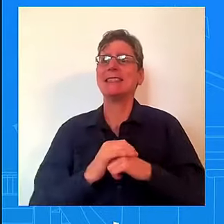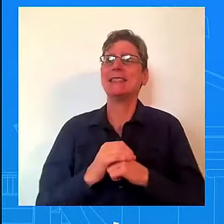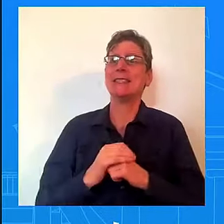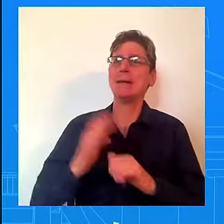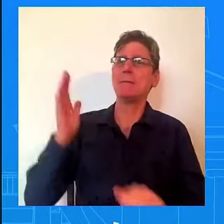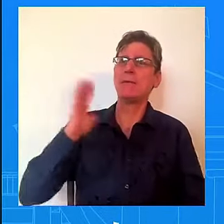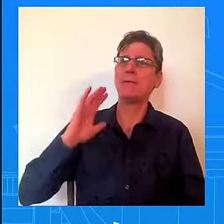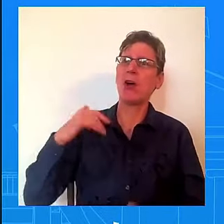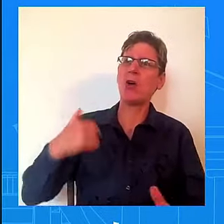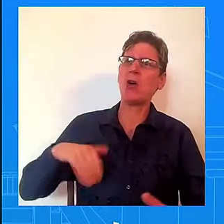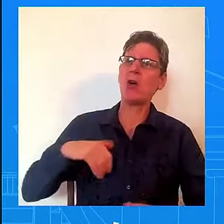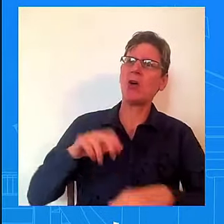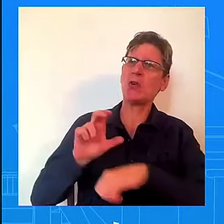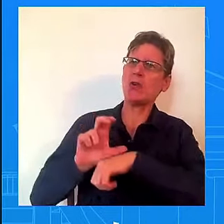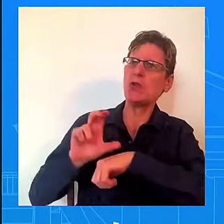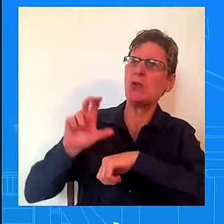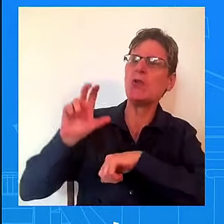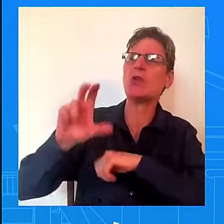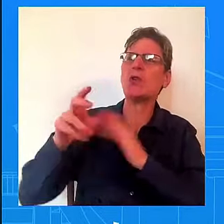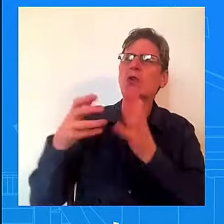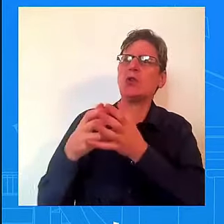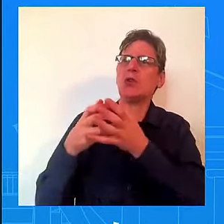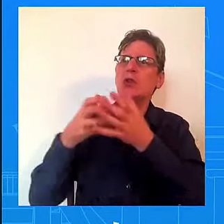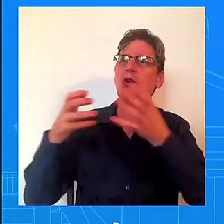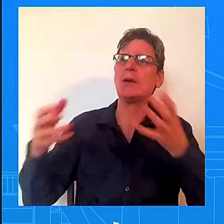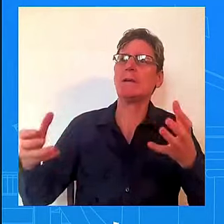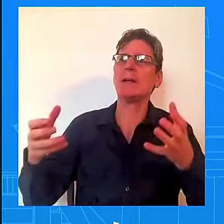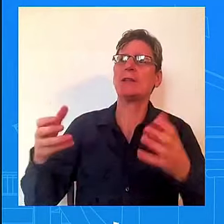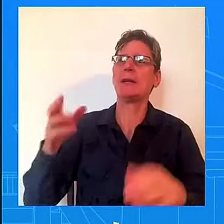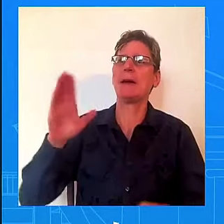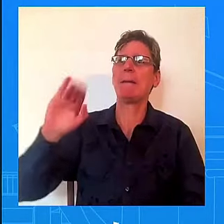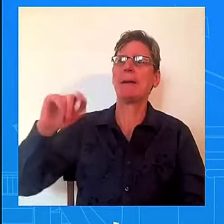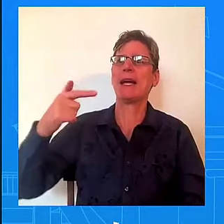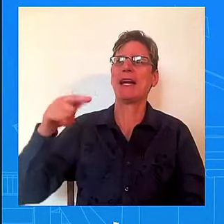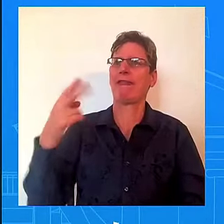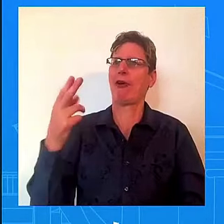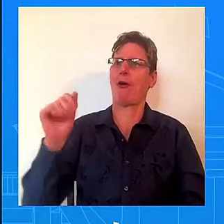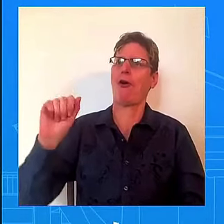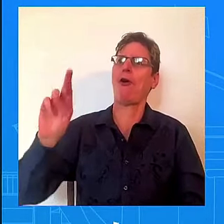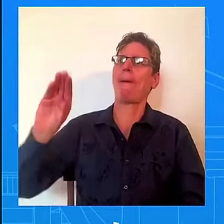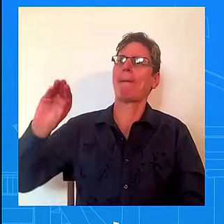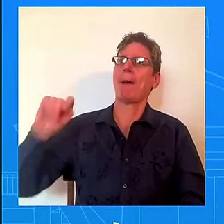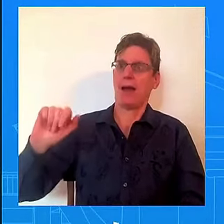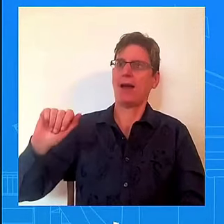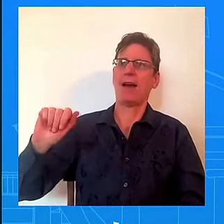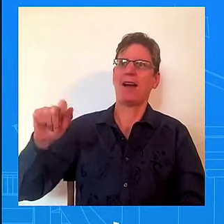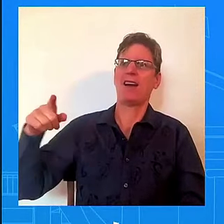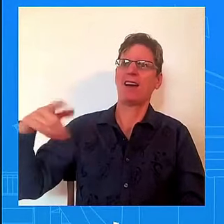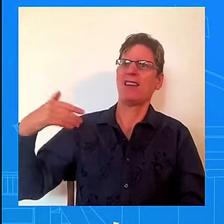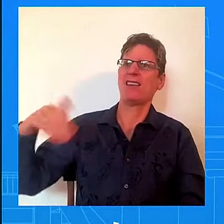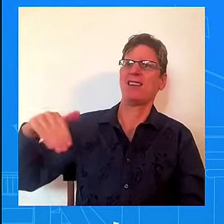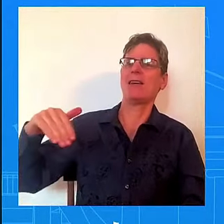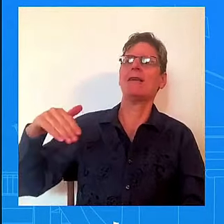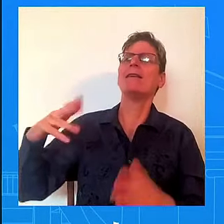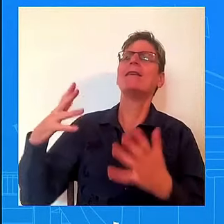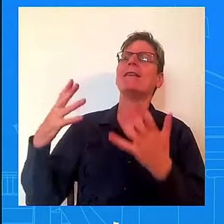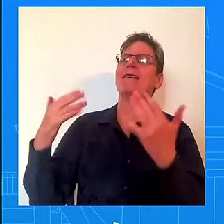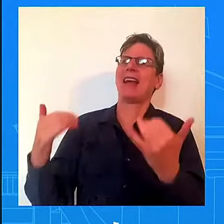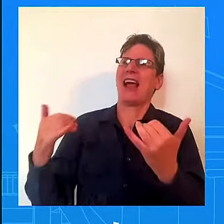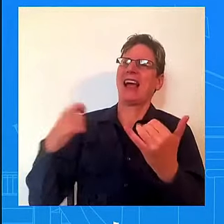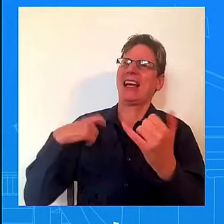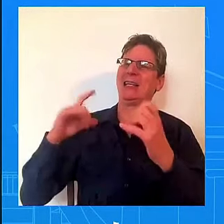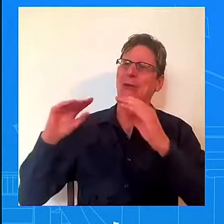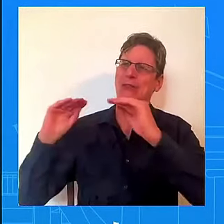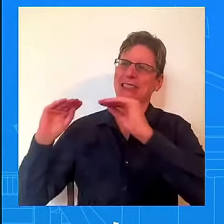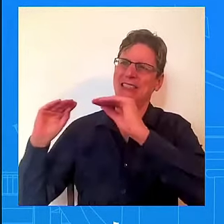certainly gouging you. And so the President has been able to beat big pharma. Those are things that the American people need to know. They need to know what this administration